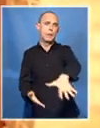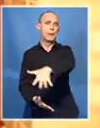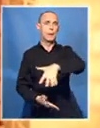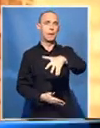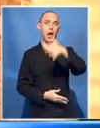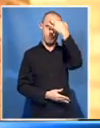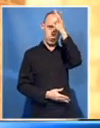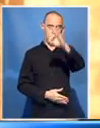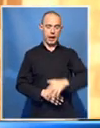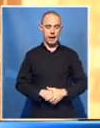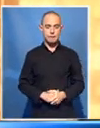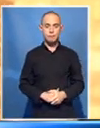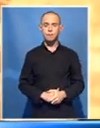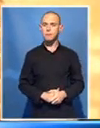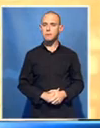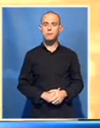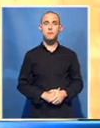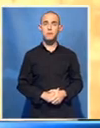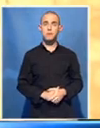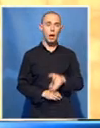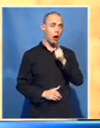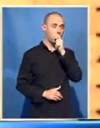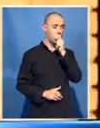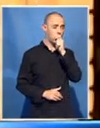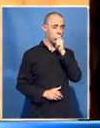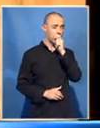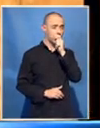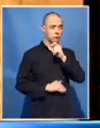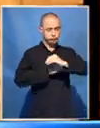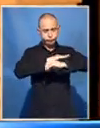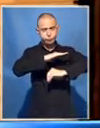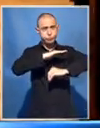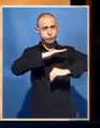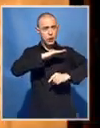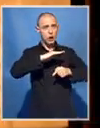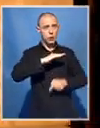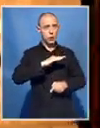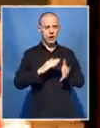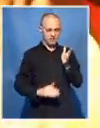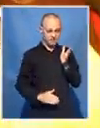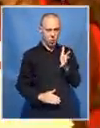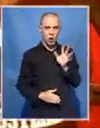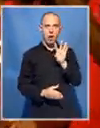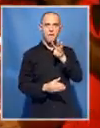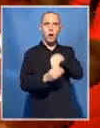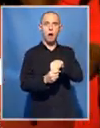Beginning their journey in the dead of the night. Determined to be part of the 2015 student uprising.